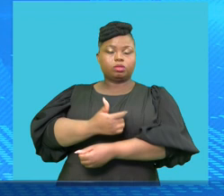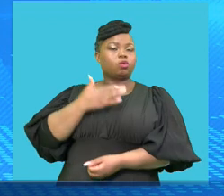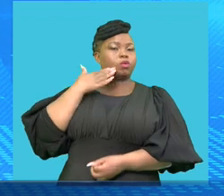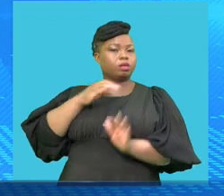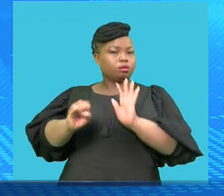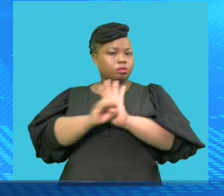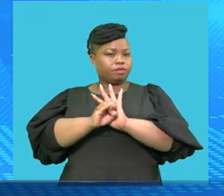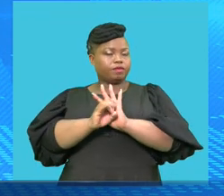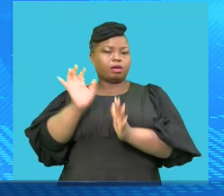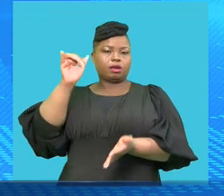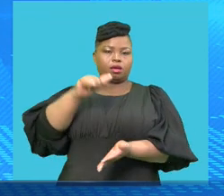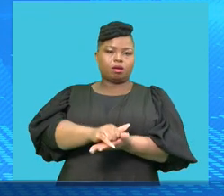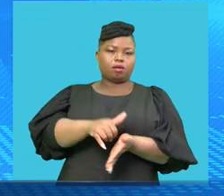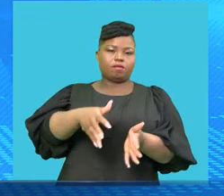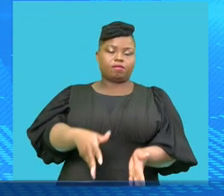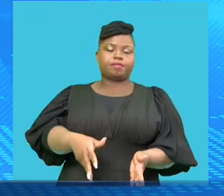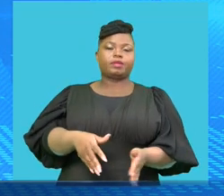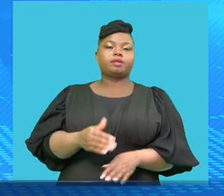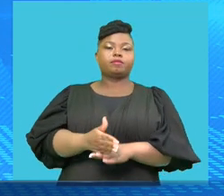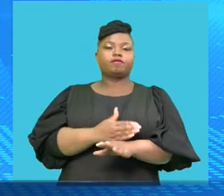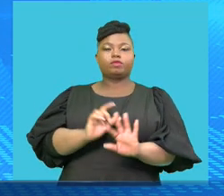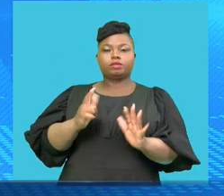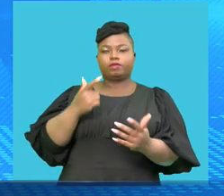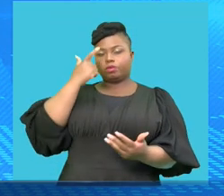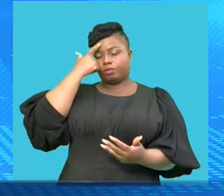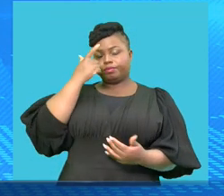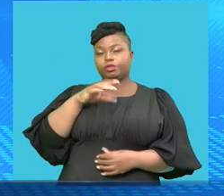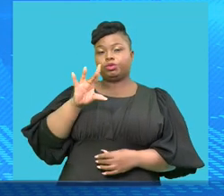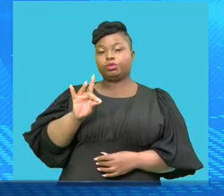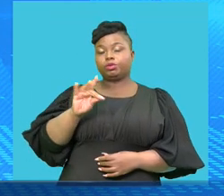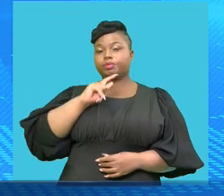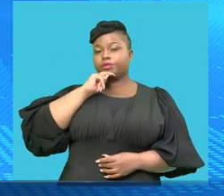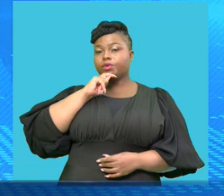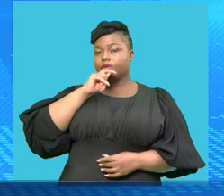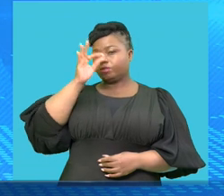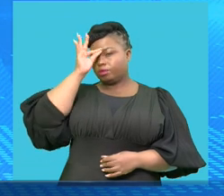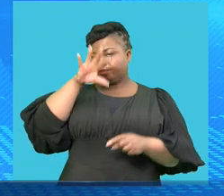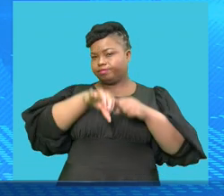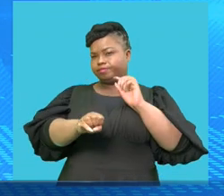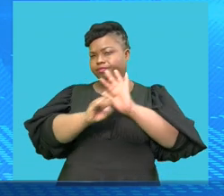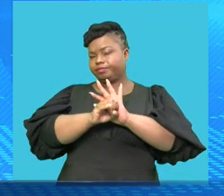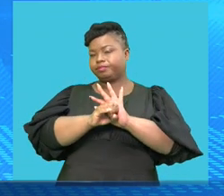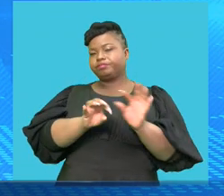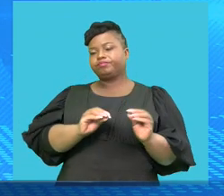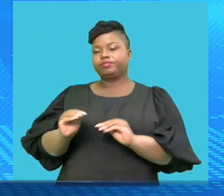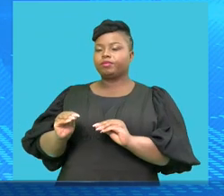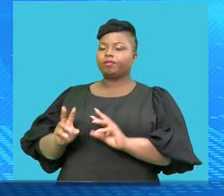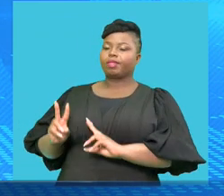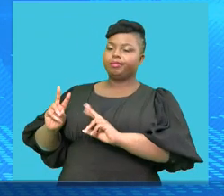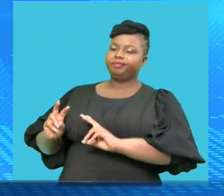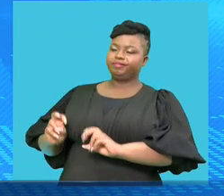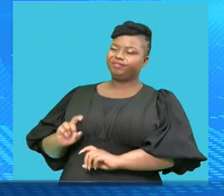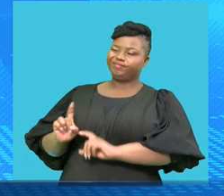the identified aircraft landed just before 7 o'clock on Tuesday morning, police identified the mule and took him in for questioning